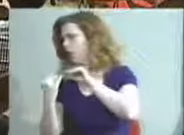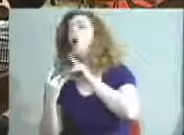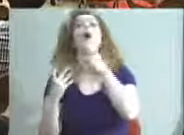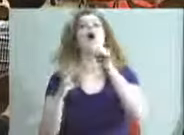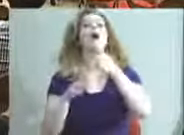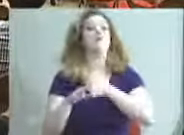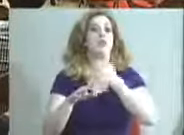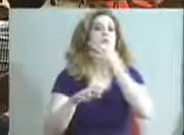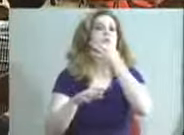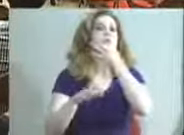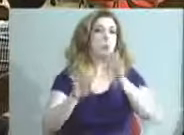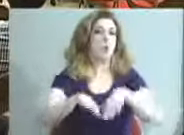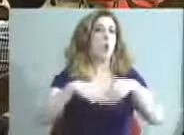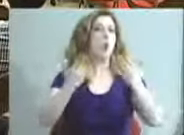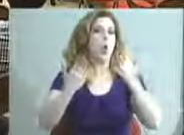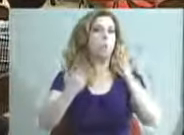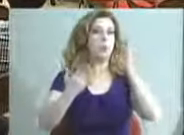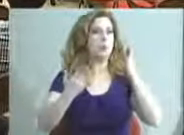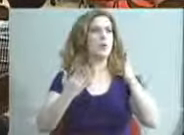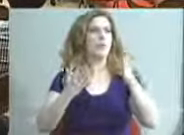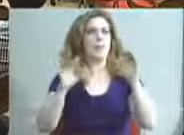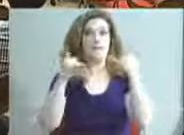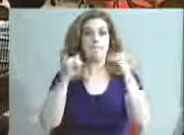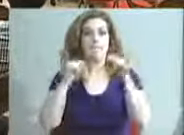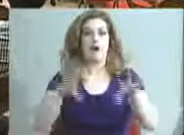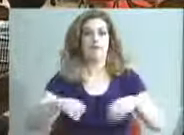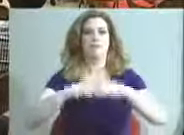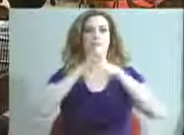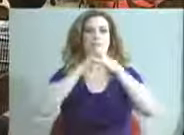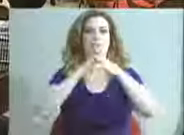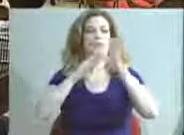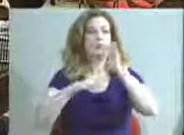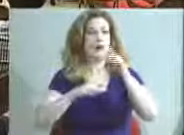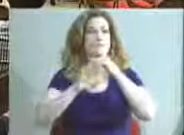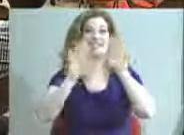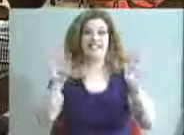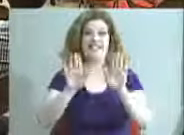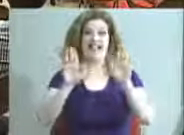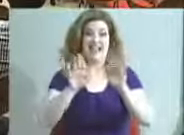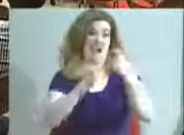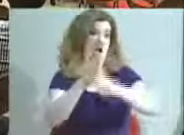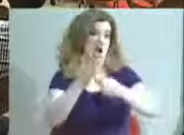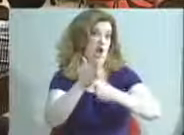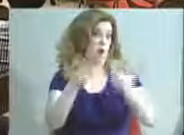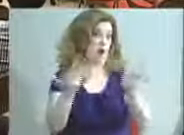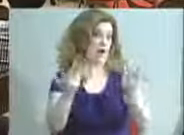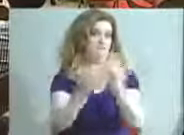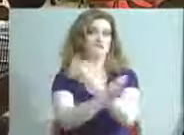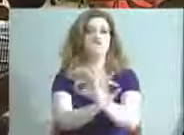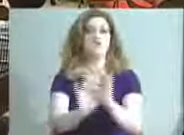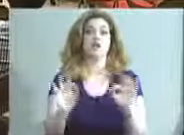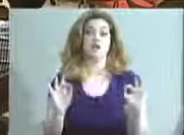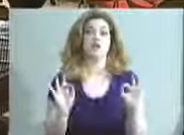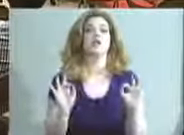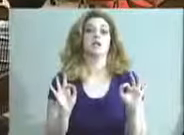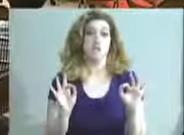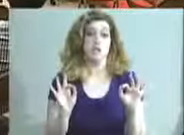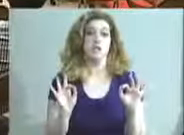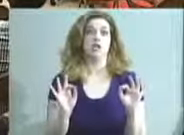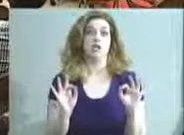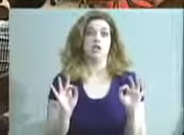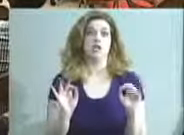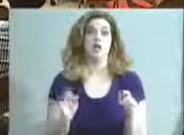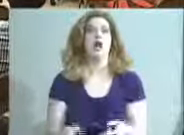opens up very soon. It had its opening party, but Sundays will be free. And I think that is a tremendous